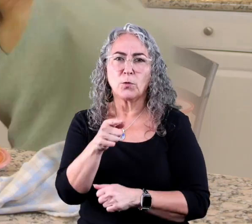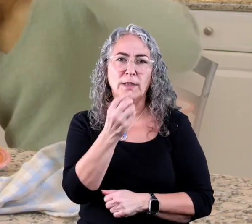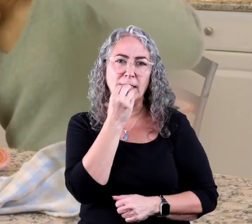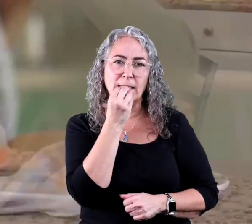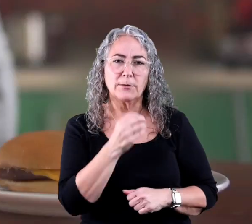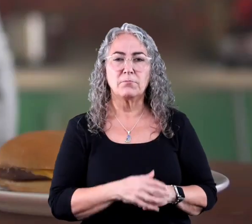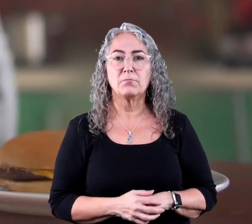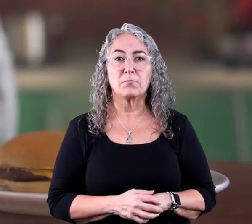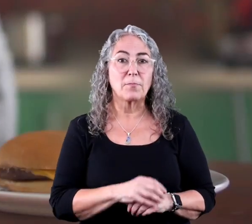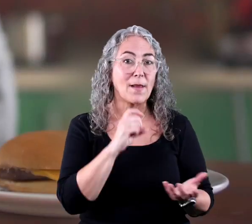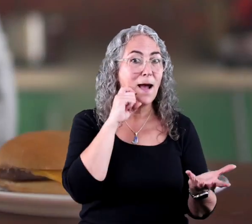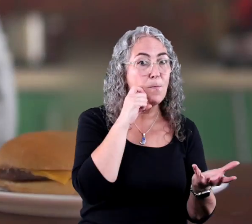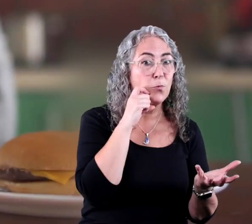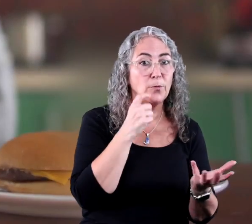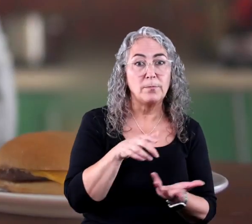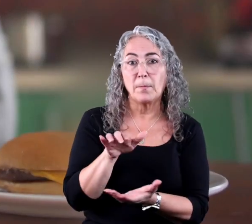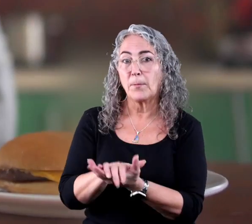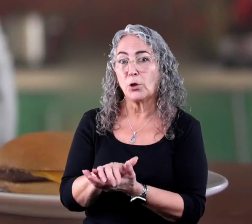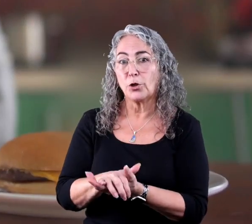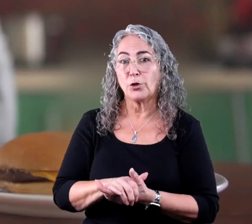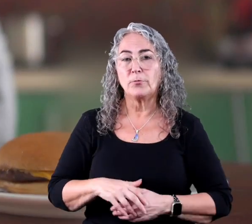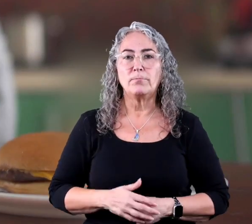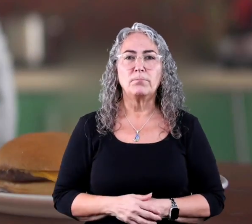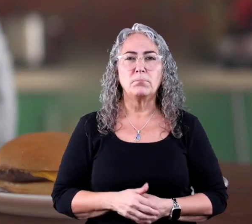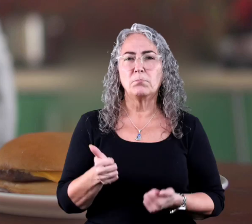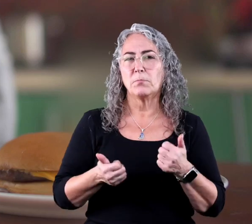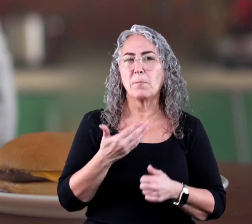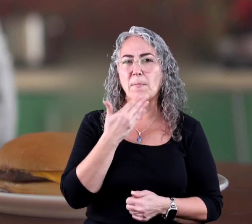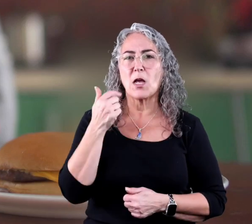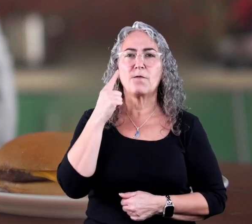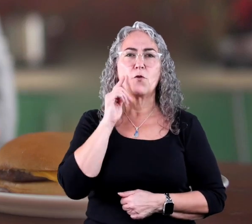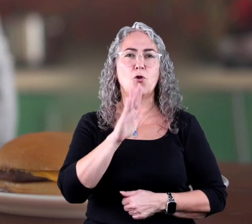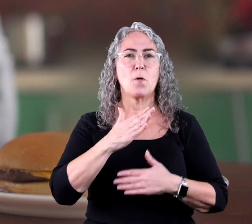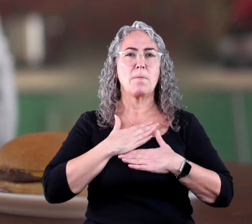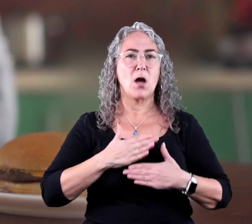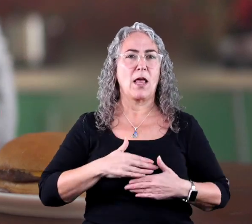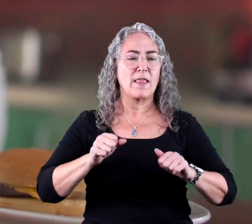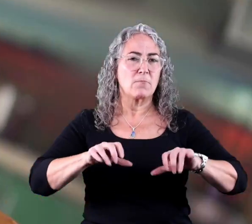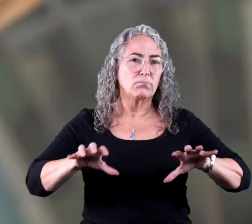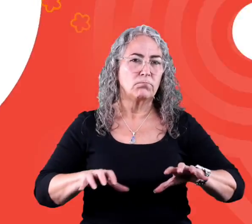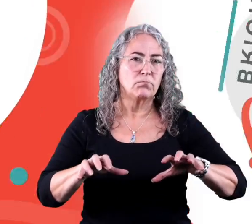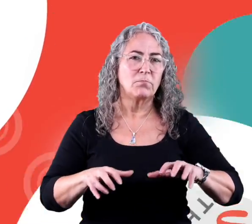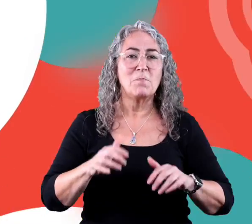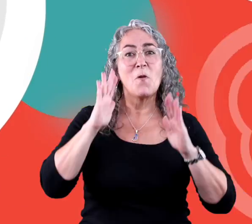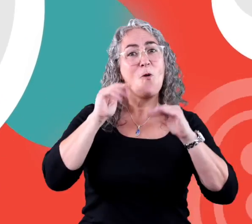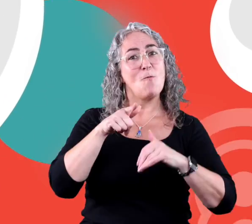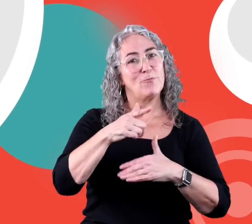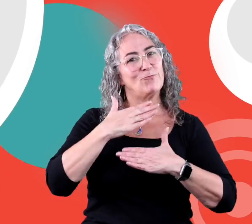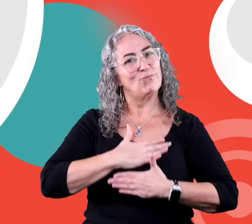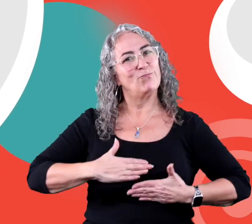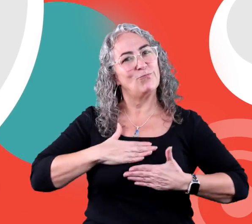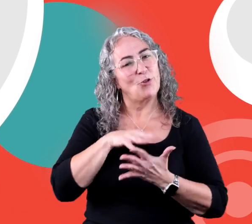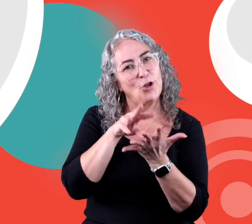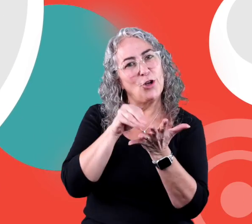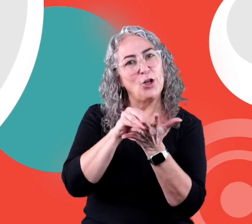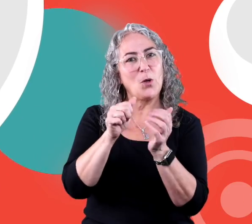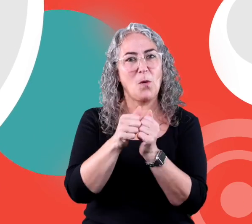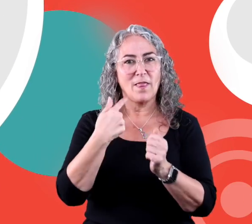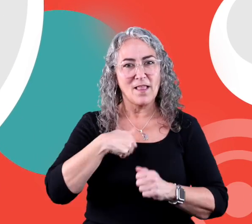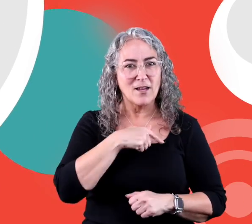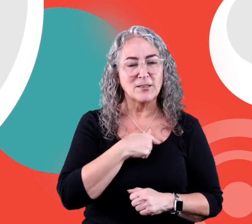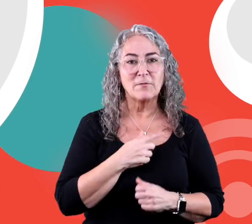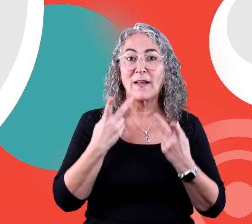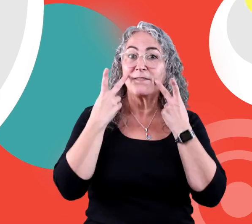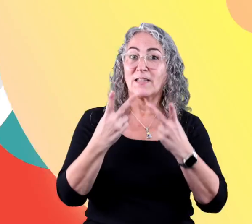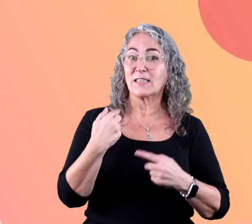eat? Remember, the better the food you eat, the better your body can perform. Hope you had fun learning with us.